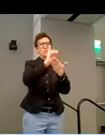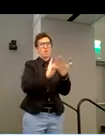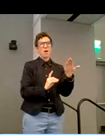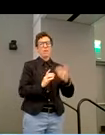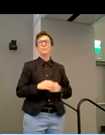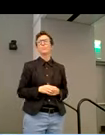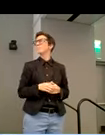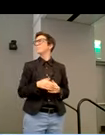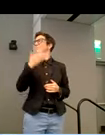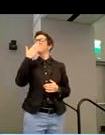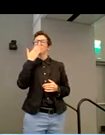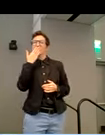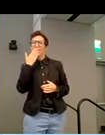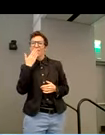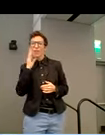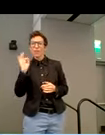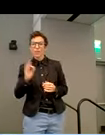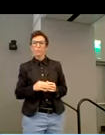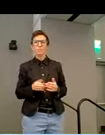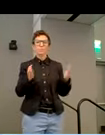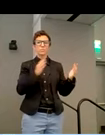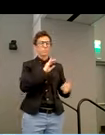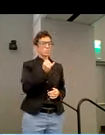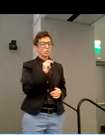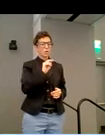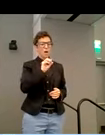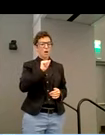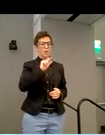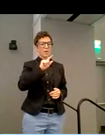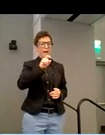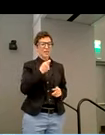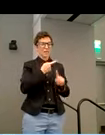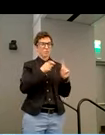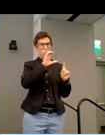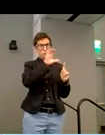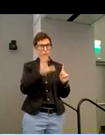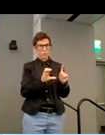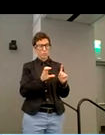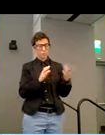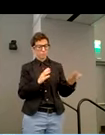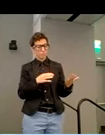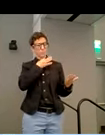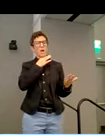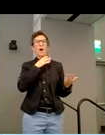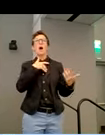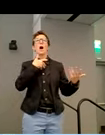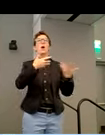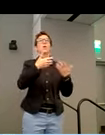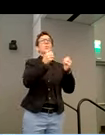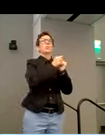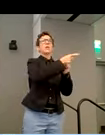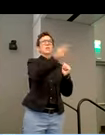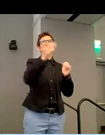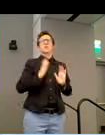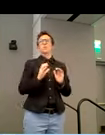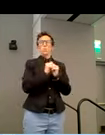Okay, thank you so much. And John or Alex with Zoom, how do you engage with customers with disabilities